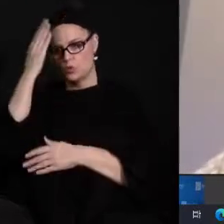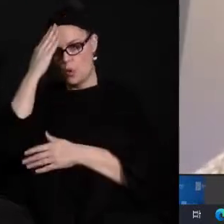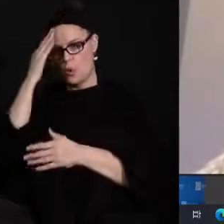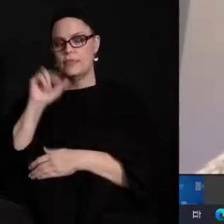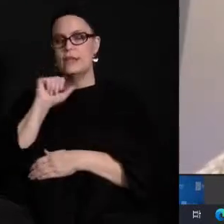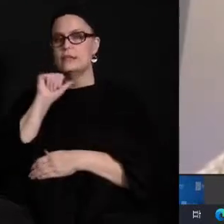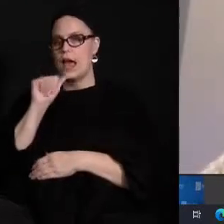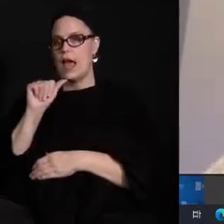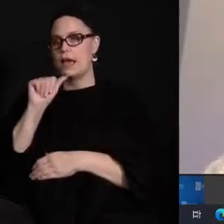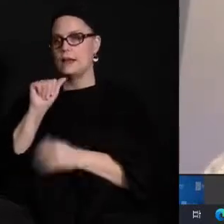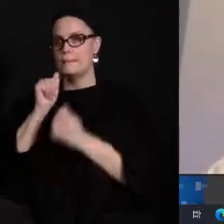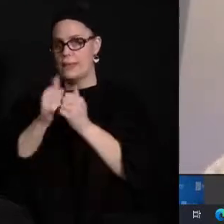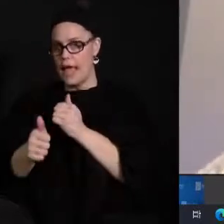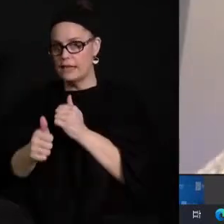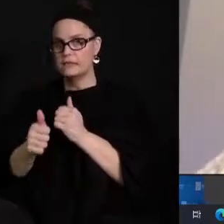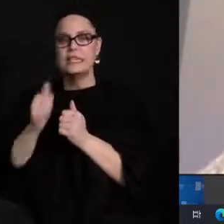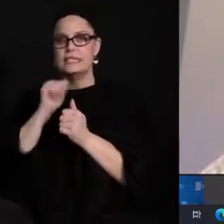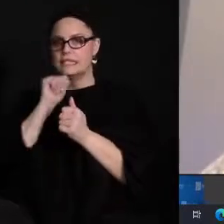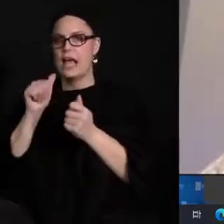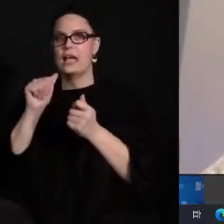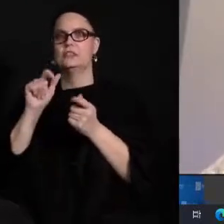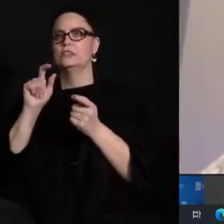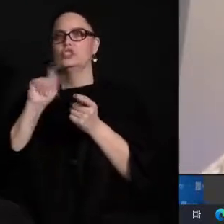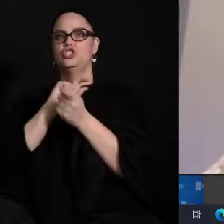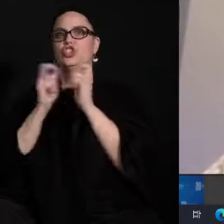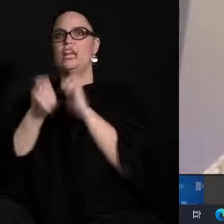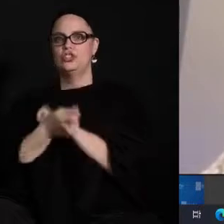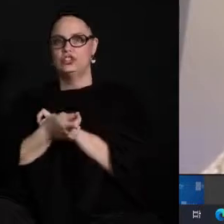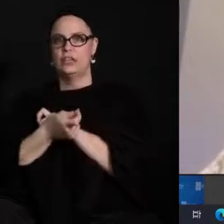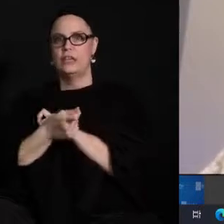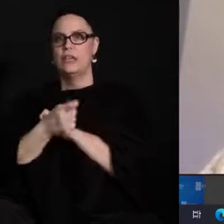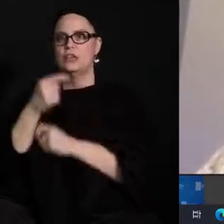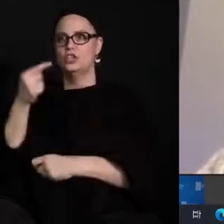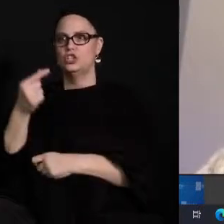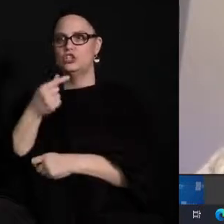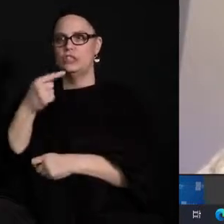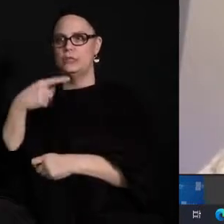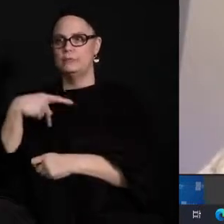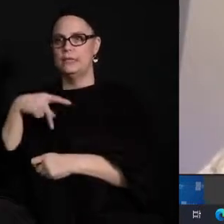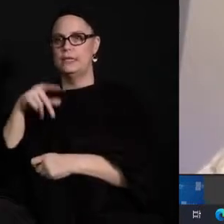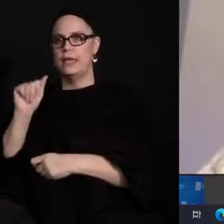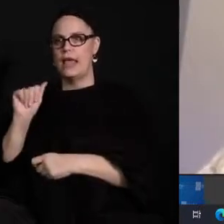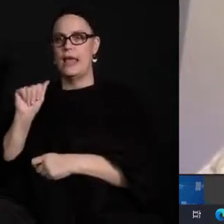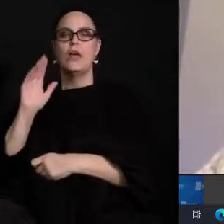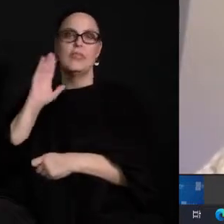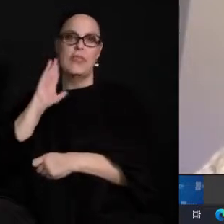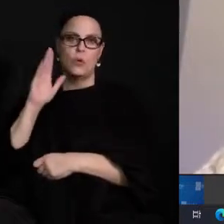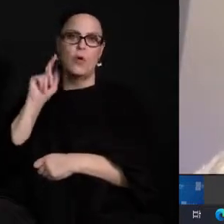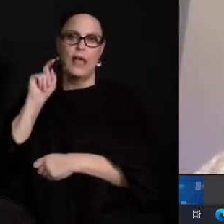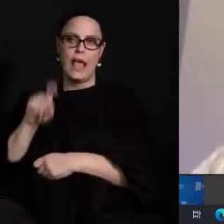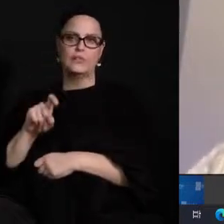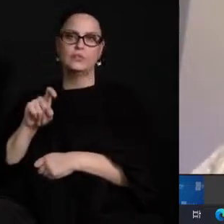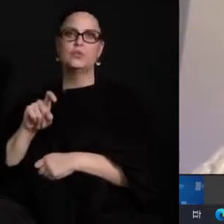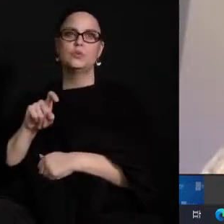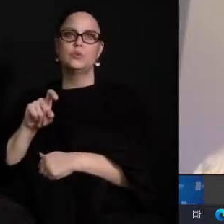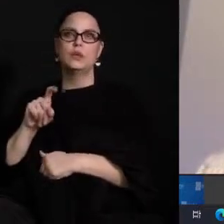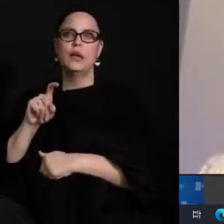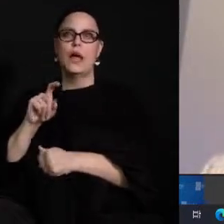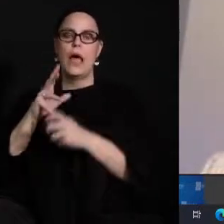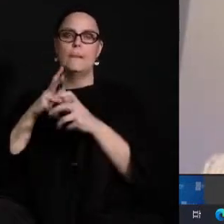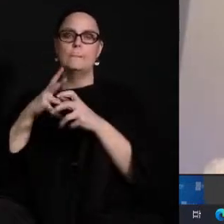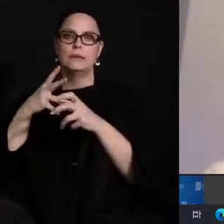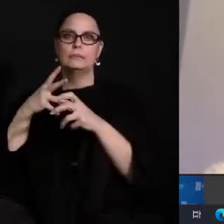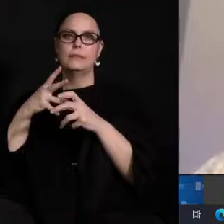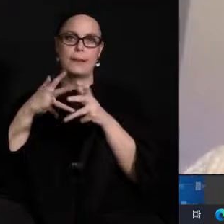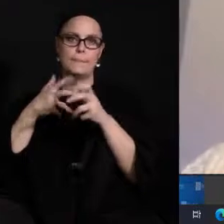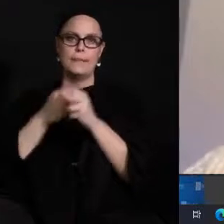non-passing grade is not affecting students gpas they'll need to recover that credit and the learning that goes along with that but it